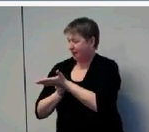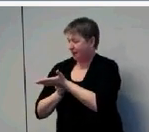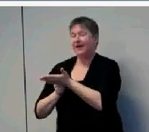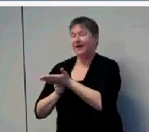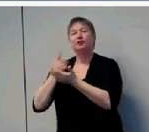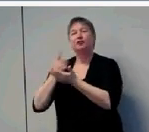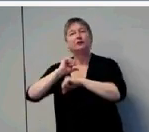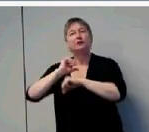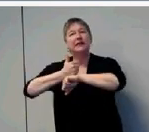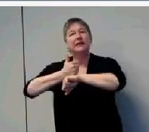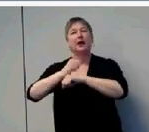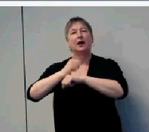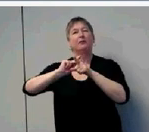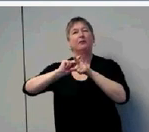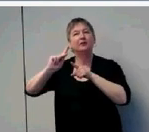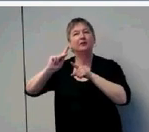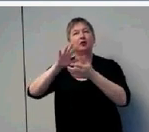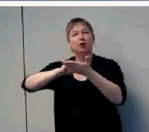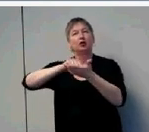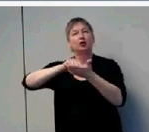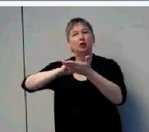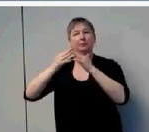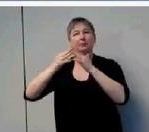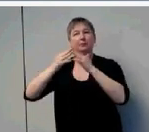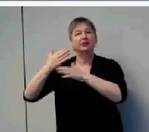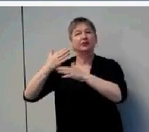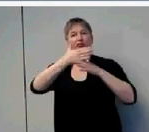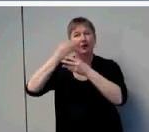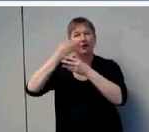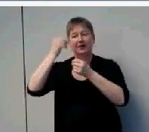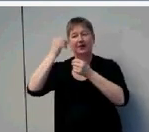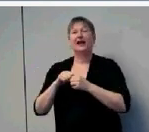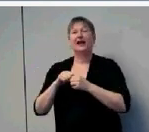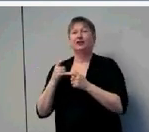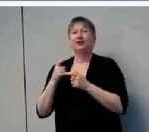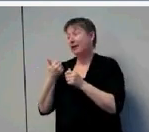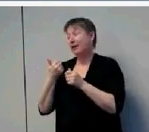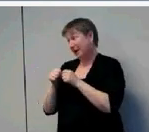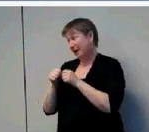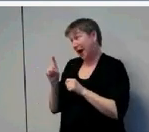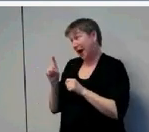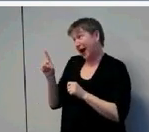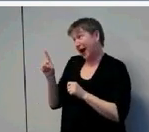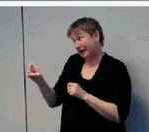professional learning communities. And I think near the end of the bus ride, I asked if she would be willing to